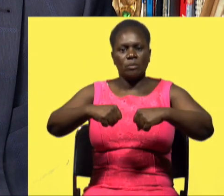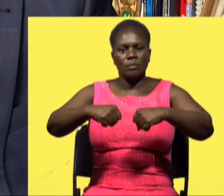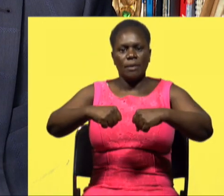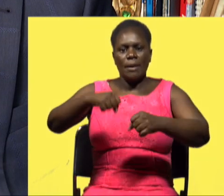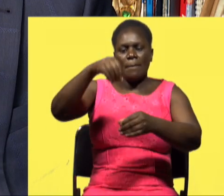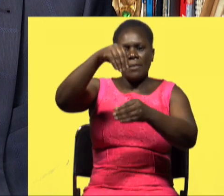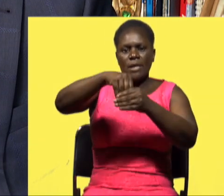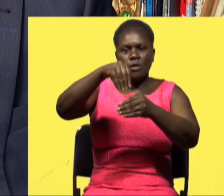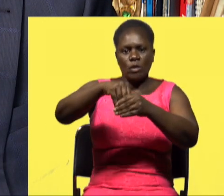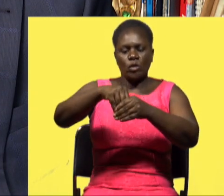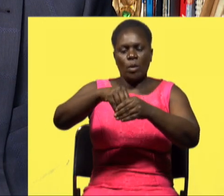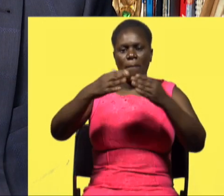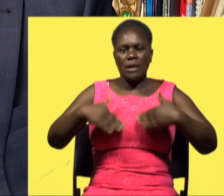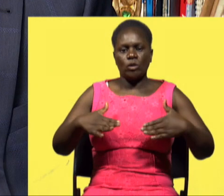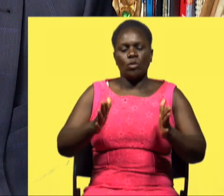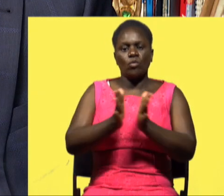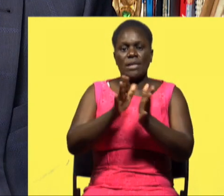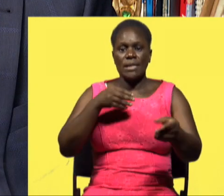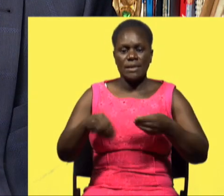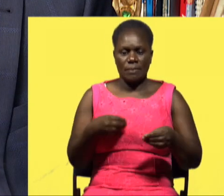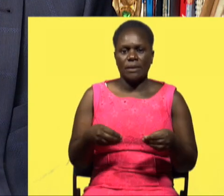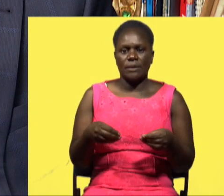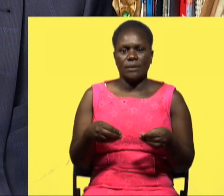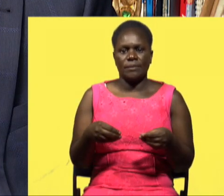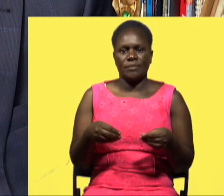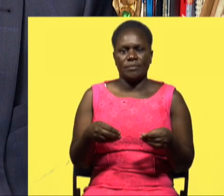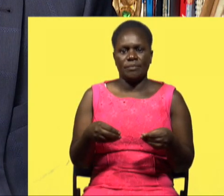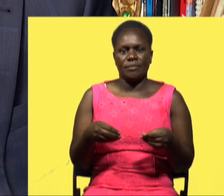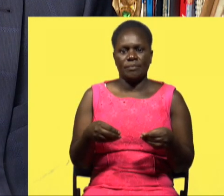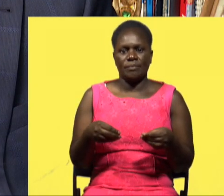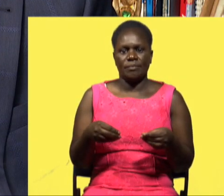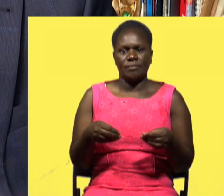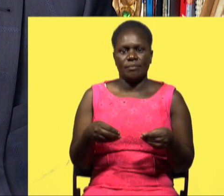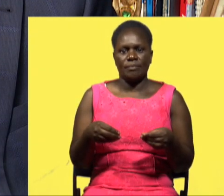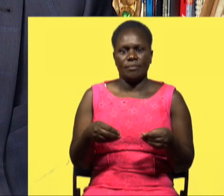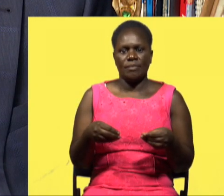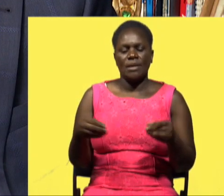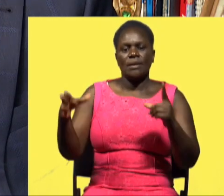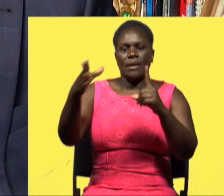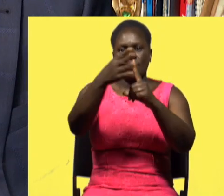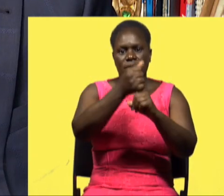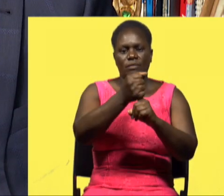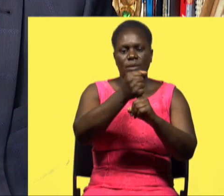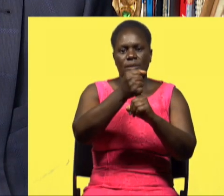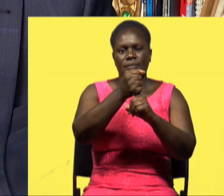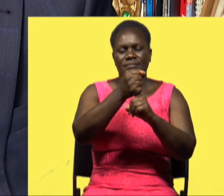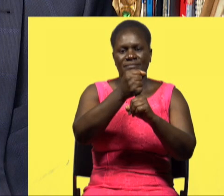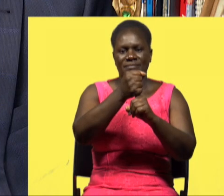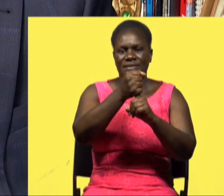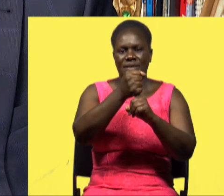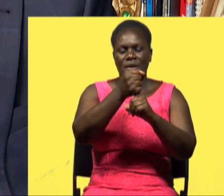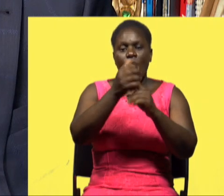include make inclusion for persons for disability persons with disability uh achievable so